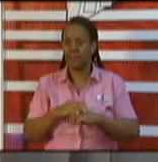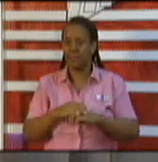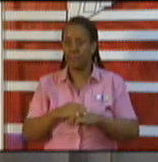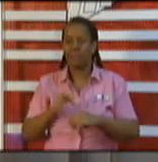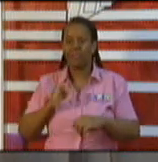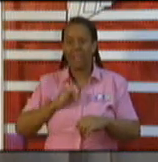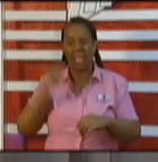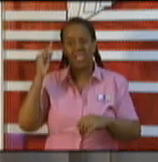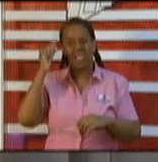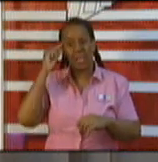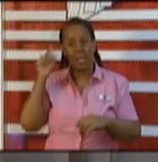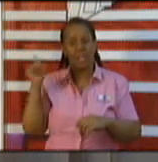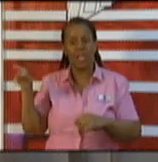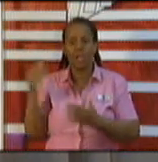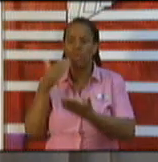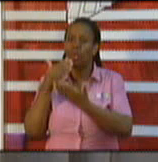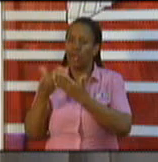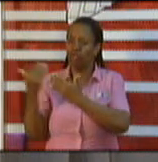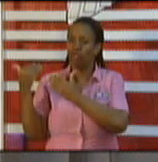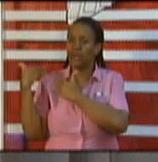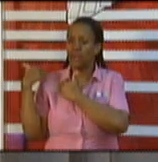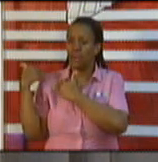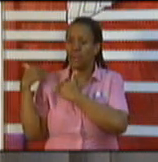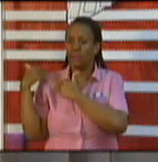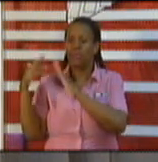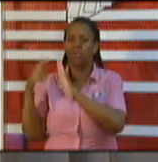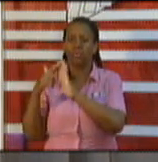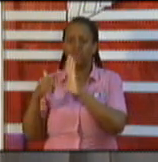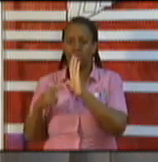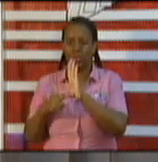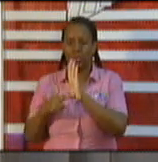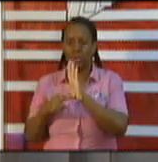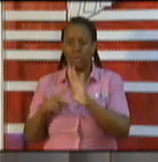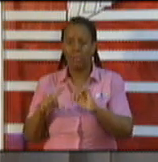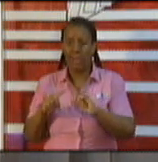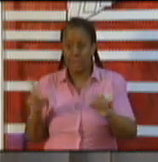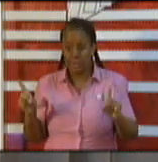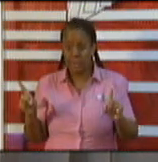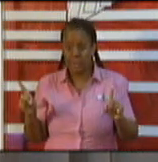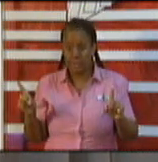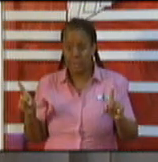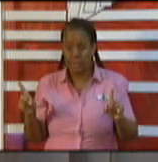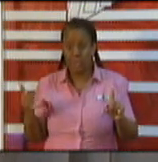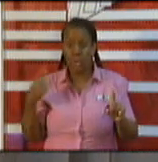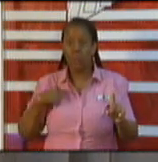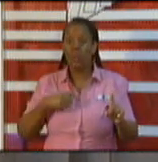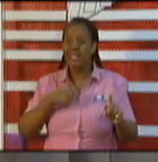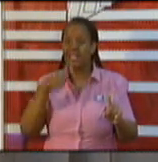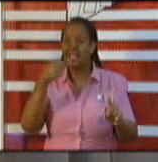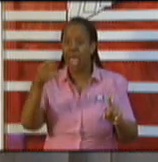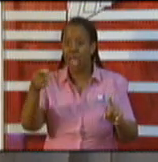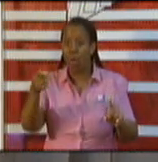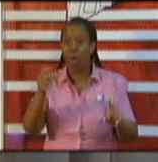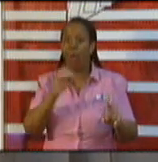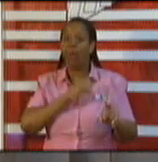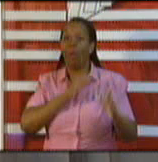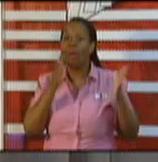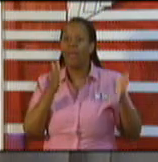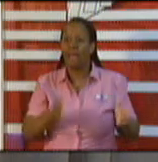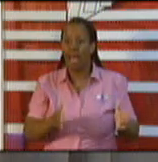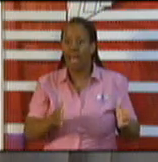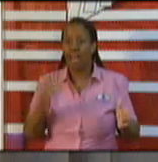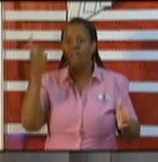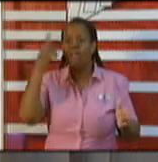and responsible action but at the end of the day our clear message here today is that the bar owners the bar operators and the